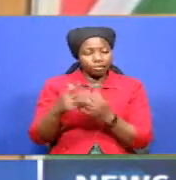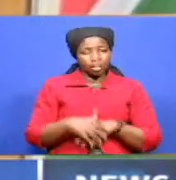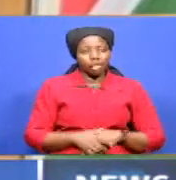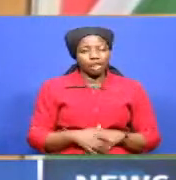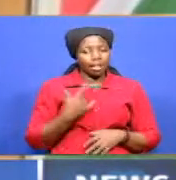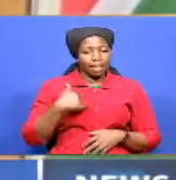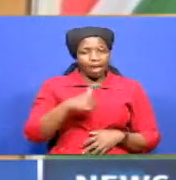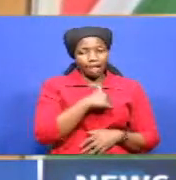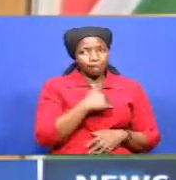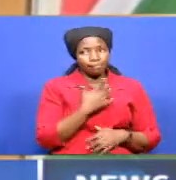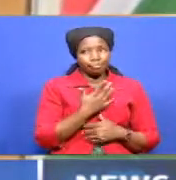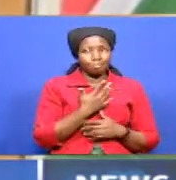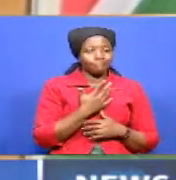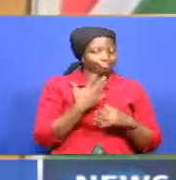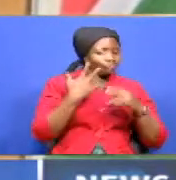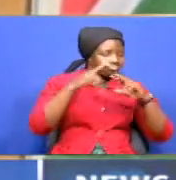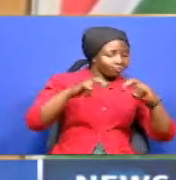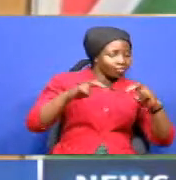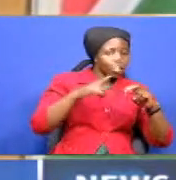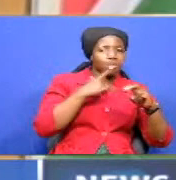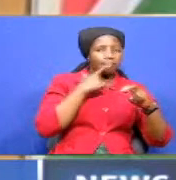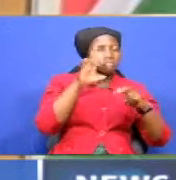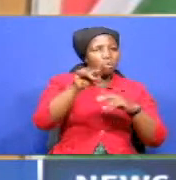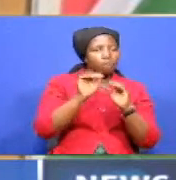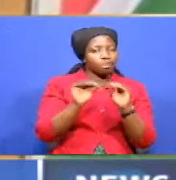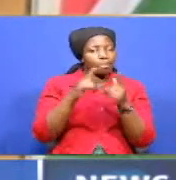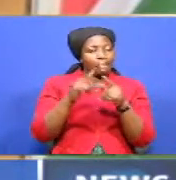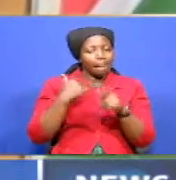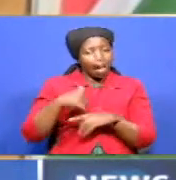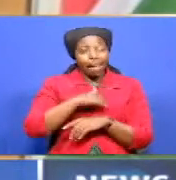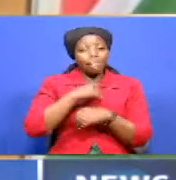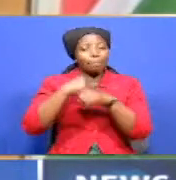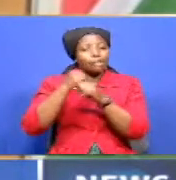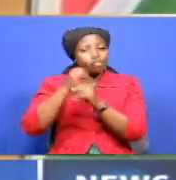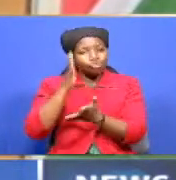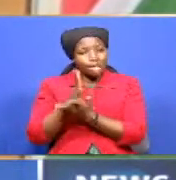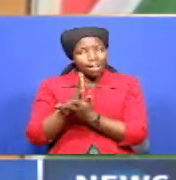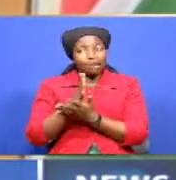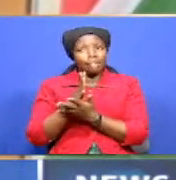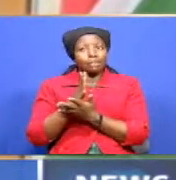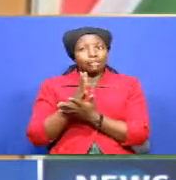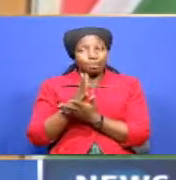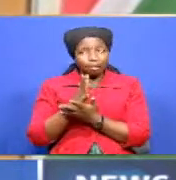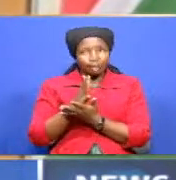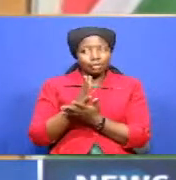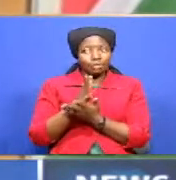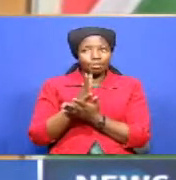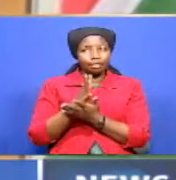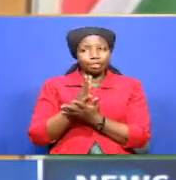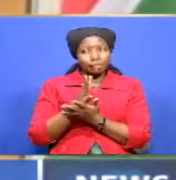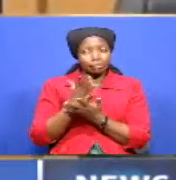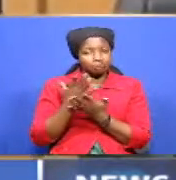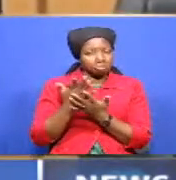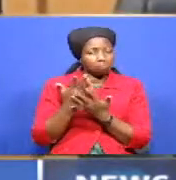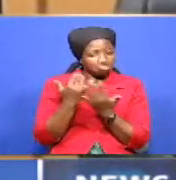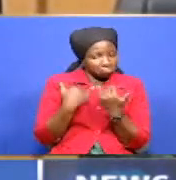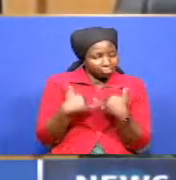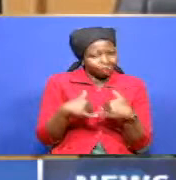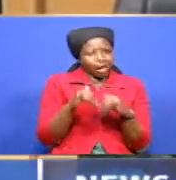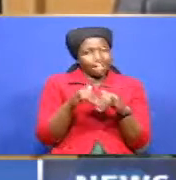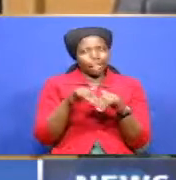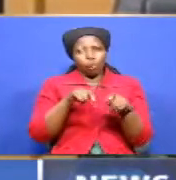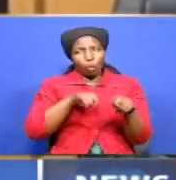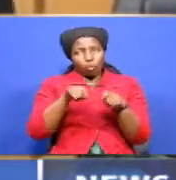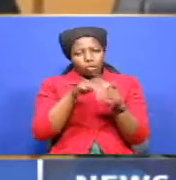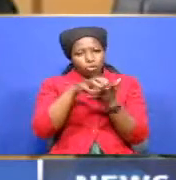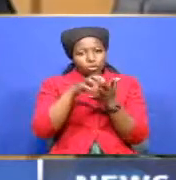studying we are not saying no but we are studying and making sure that we tell at our own convenience according